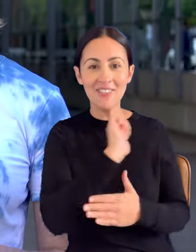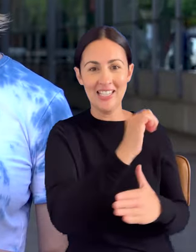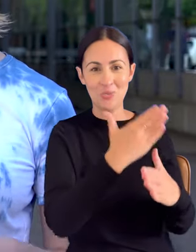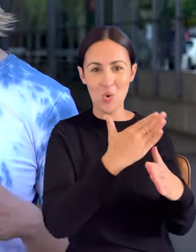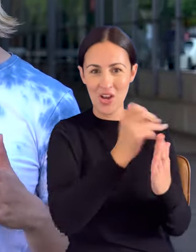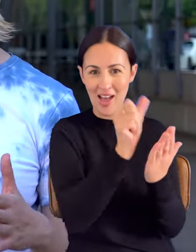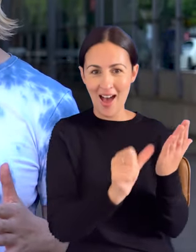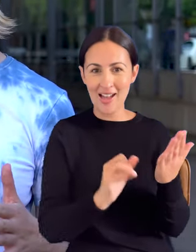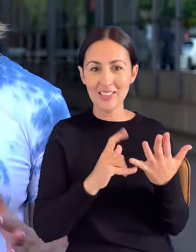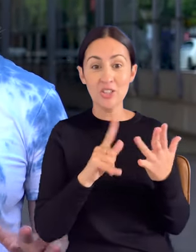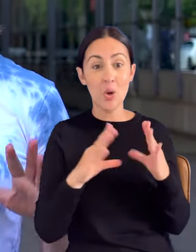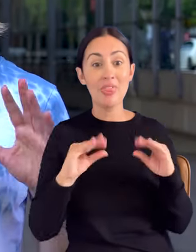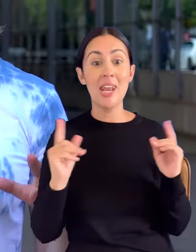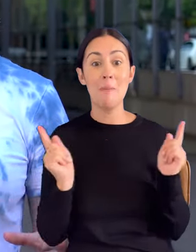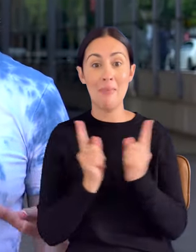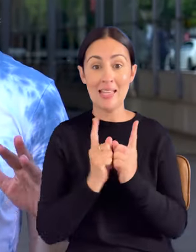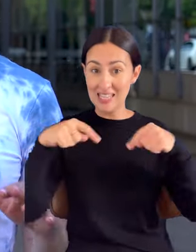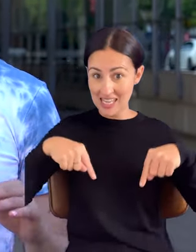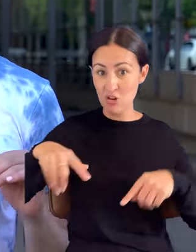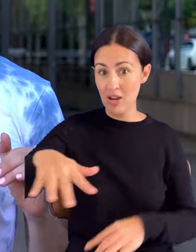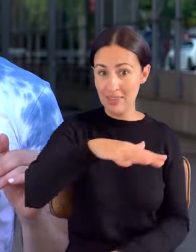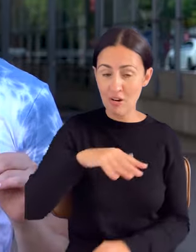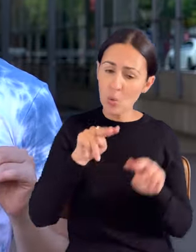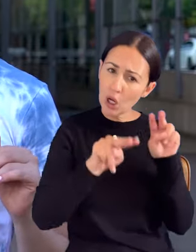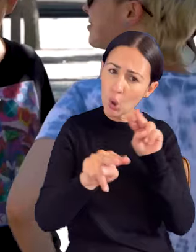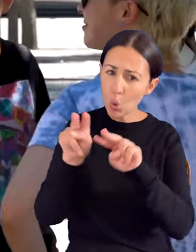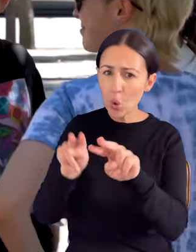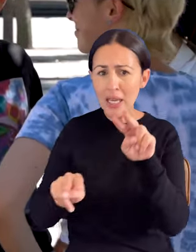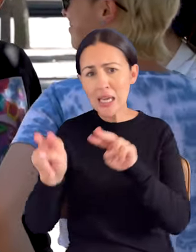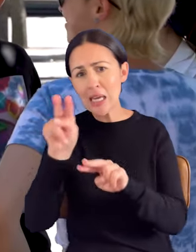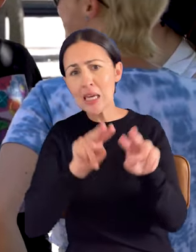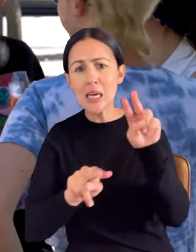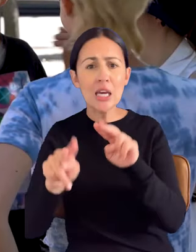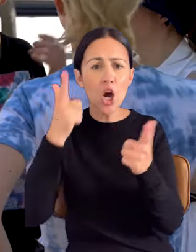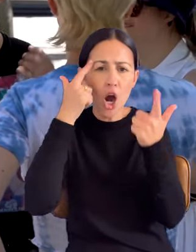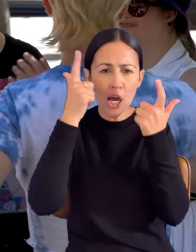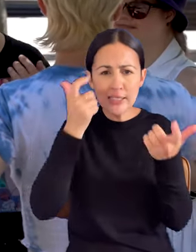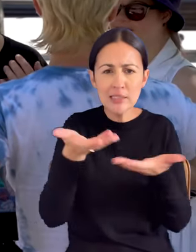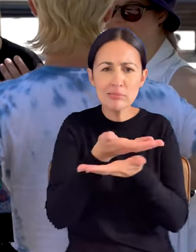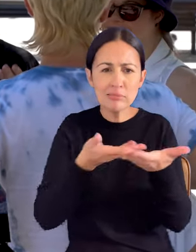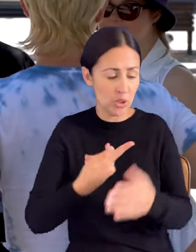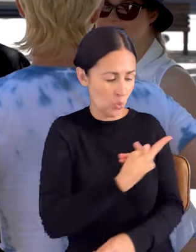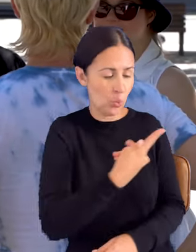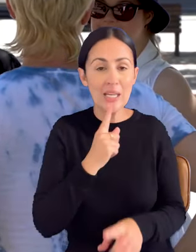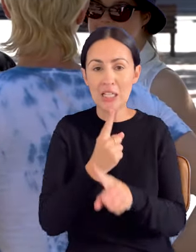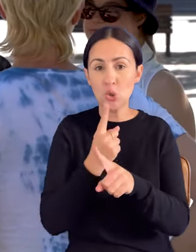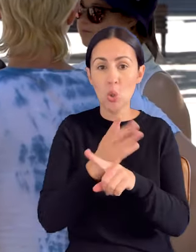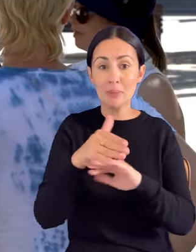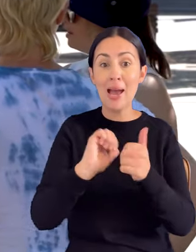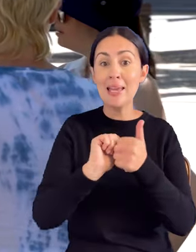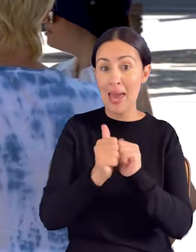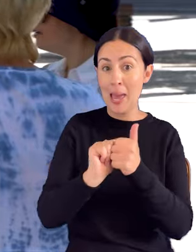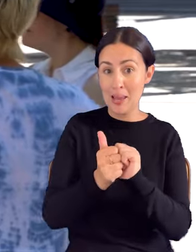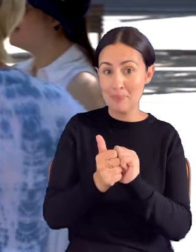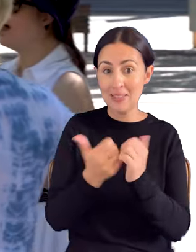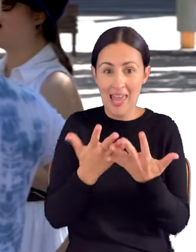So we first met each other here looking at the space and talking through a few ideas. We were talking about games and that sort of thing and how we could bring